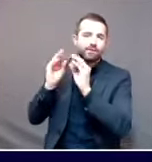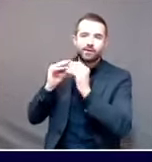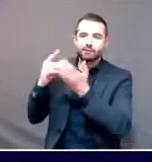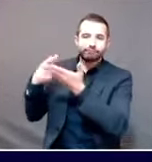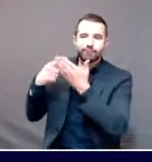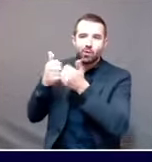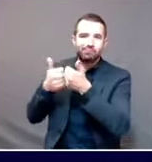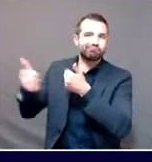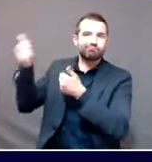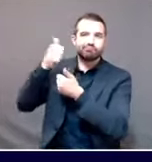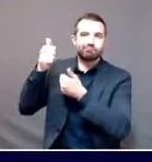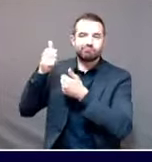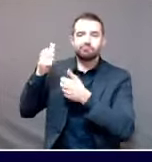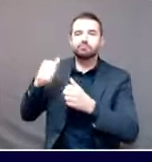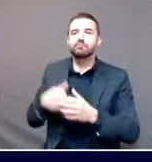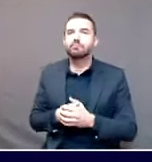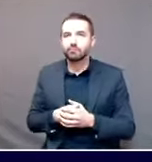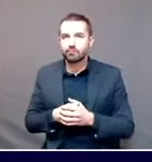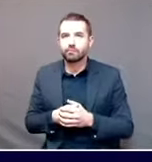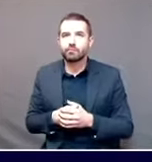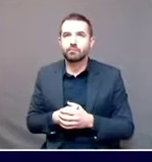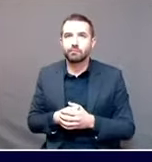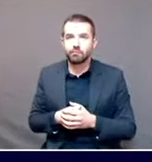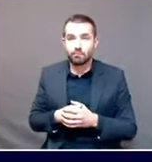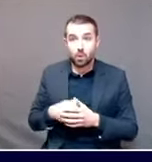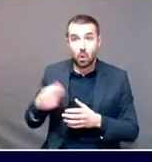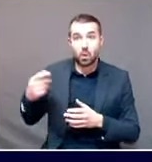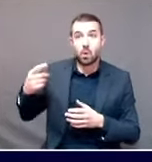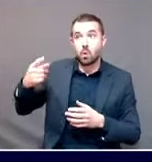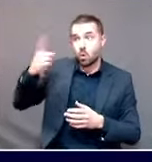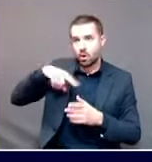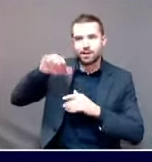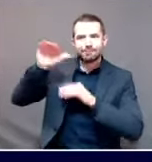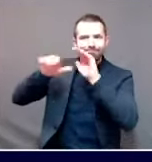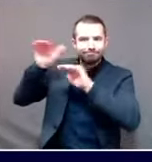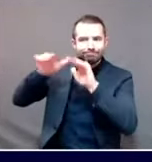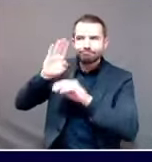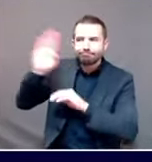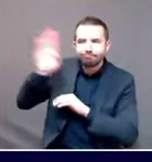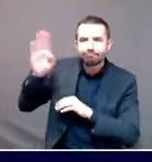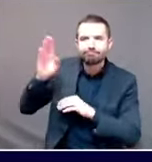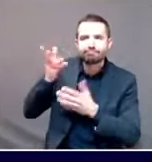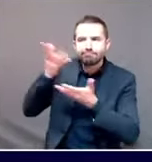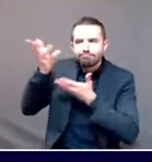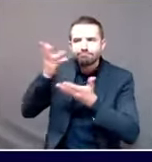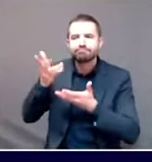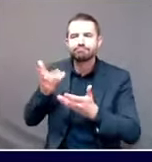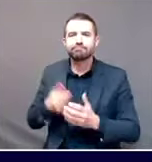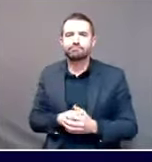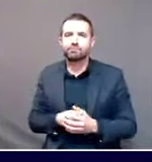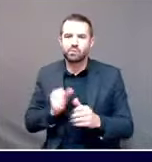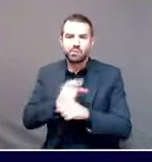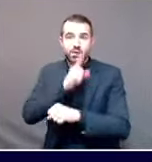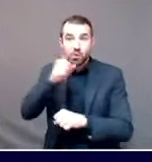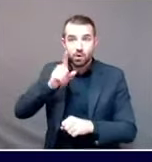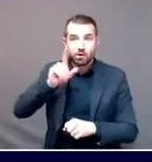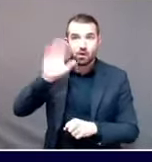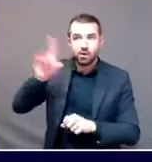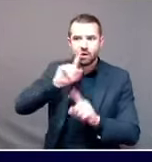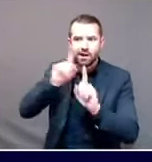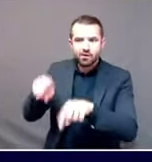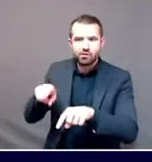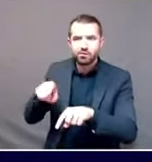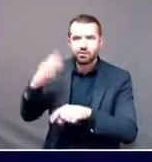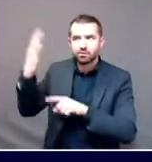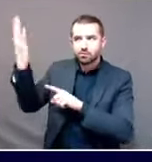to him as well and made sure we were getting answers and that the answers that he was giving us square with what we've been told elsewhere. That's one way.